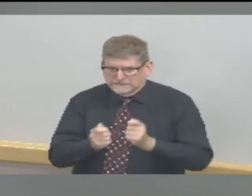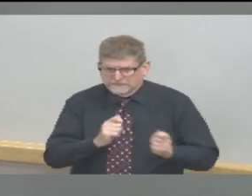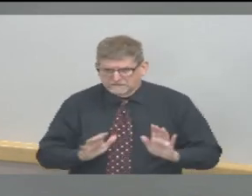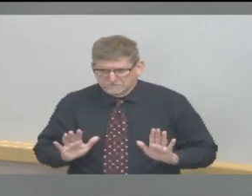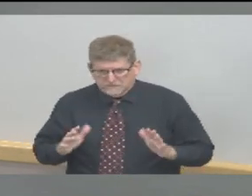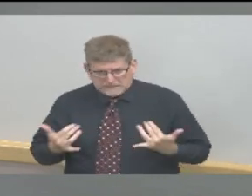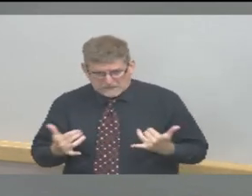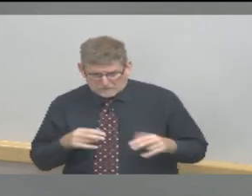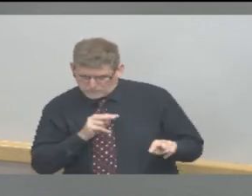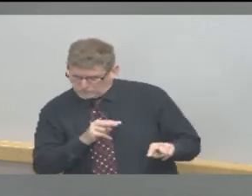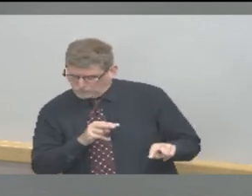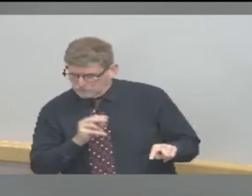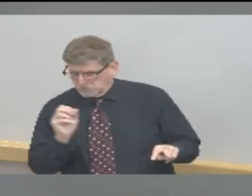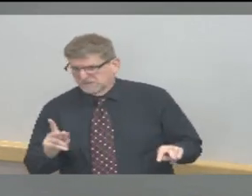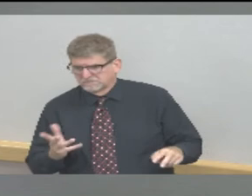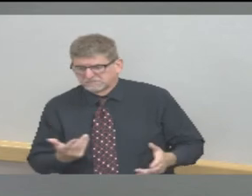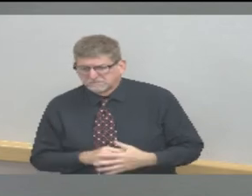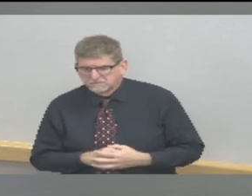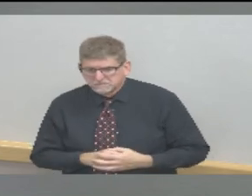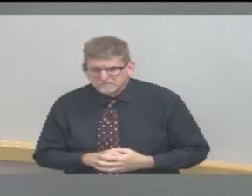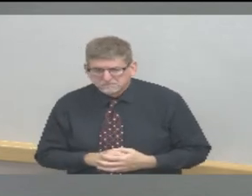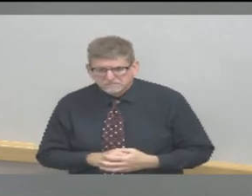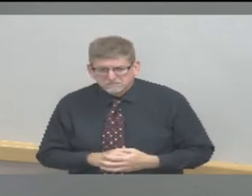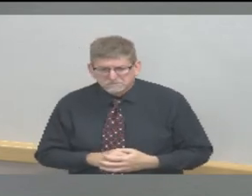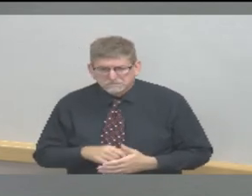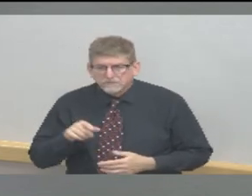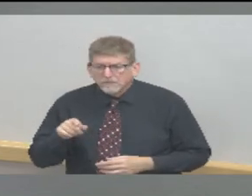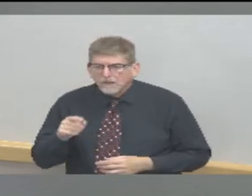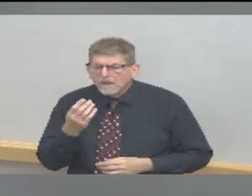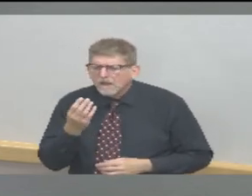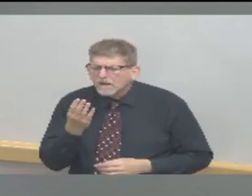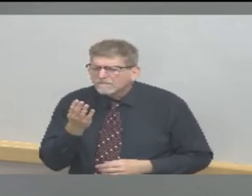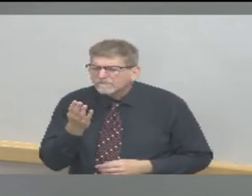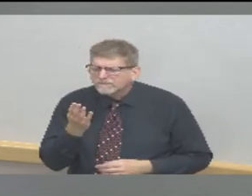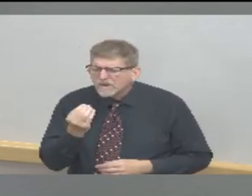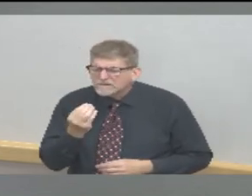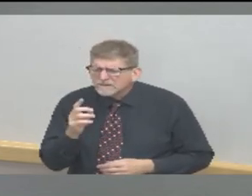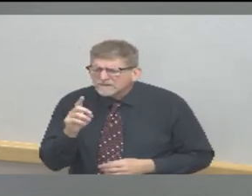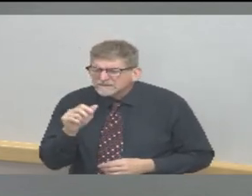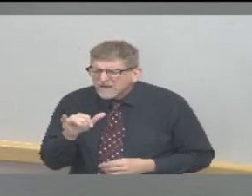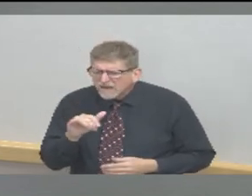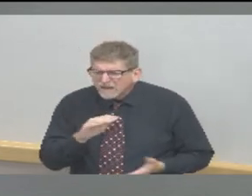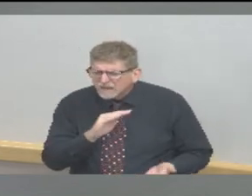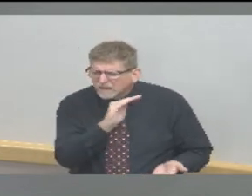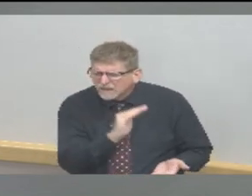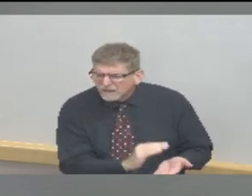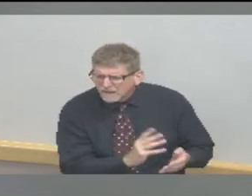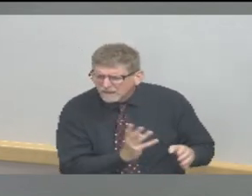The 14-day decrease of hospitalizations is